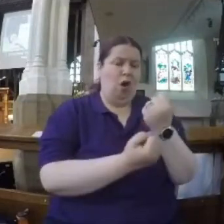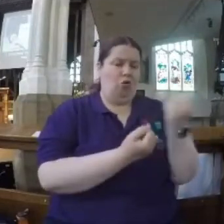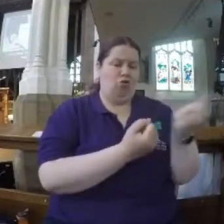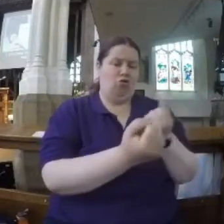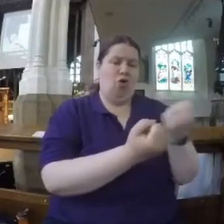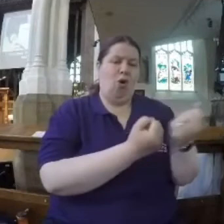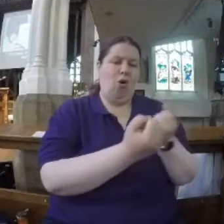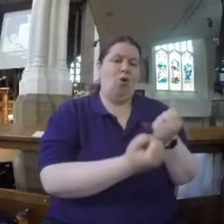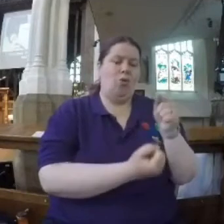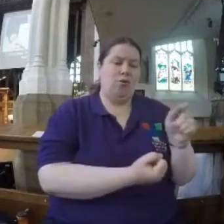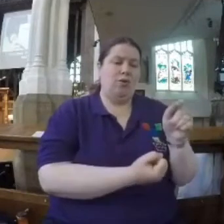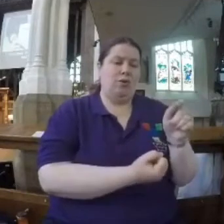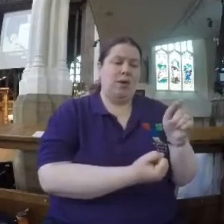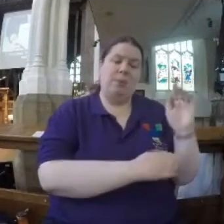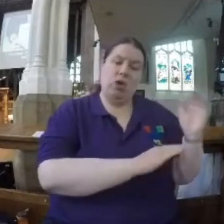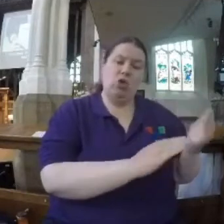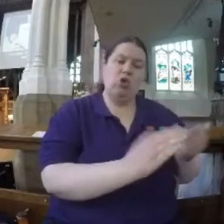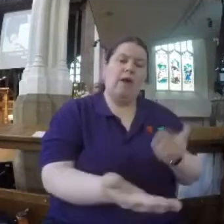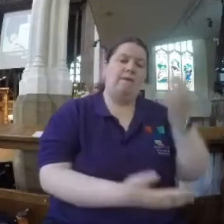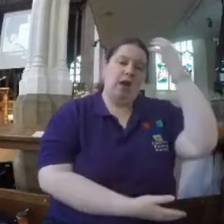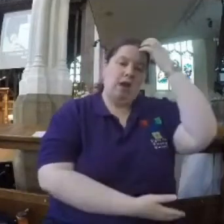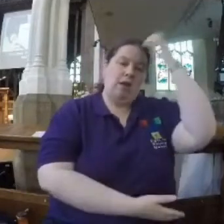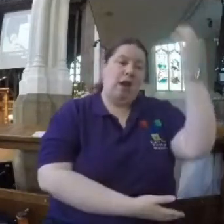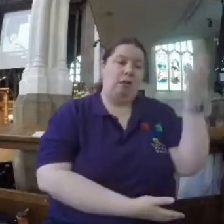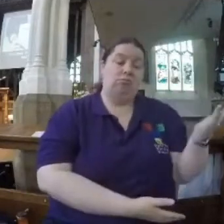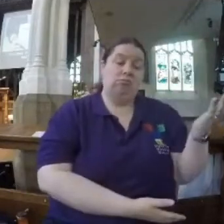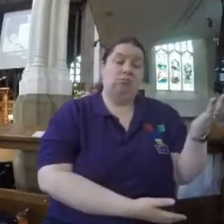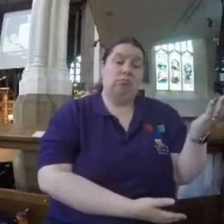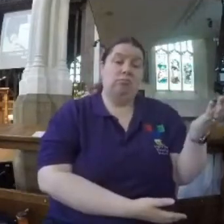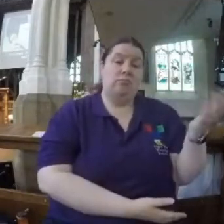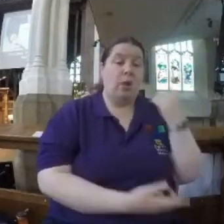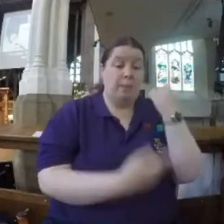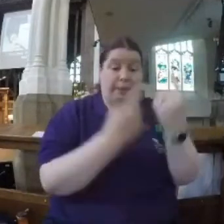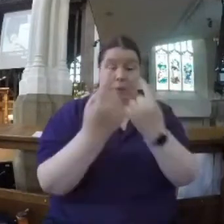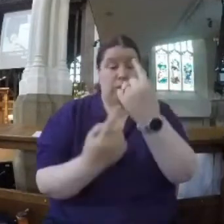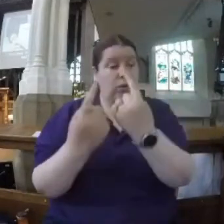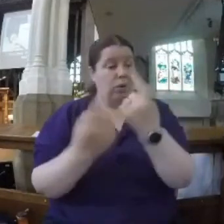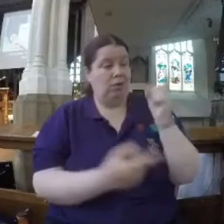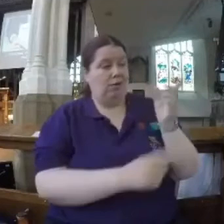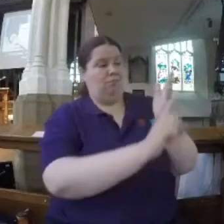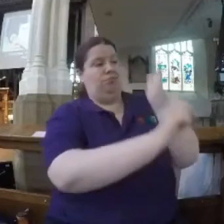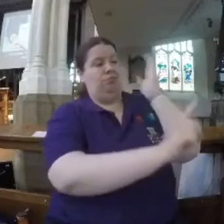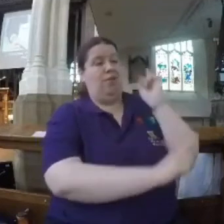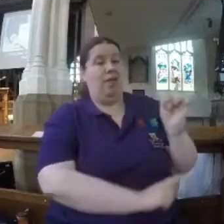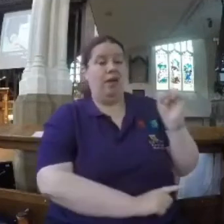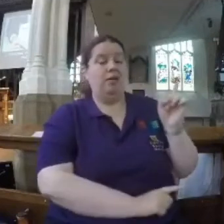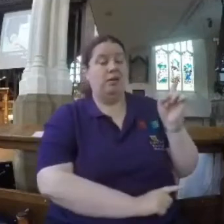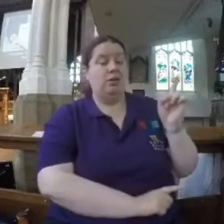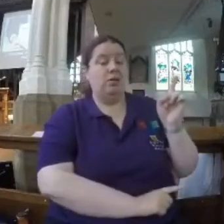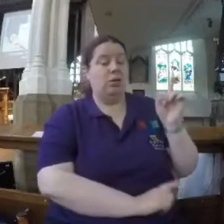You're going to get a servant king. And it's only those who are meek who will inherit the earth.